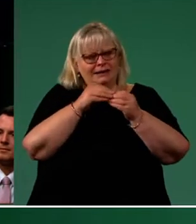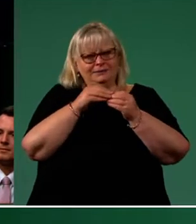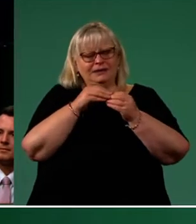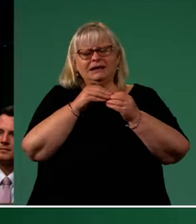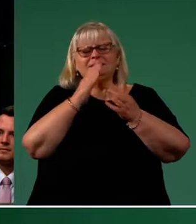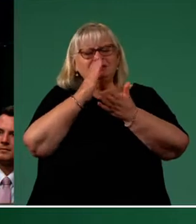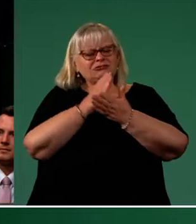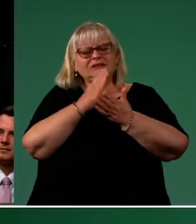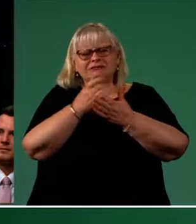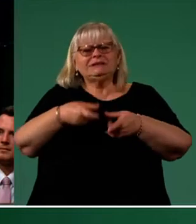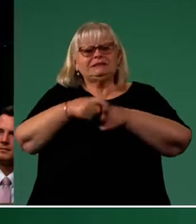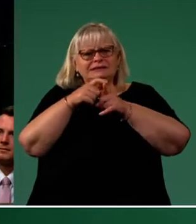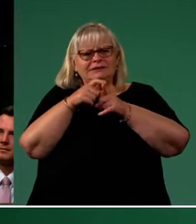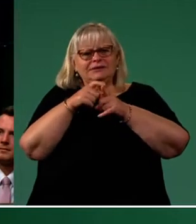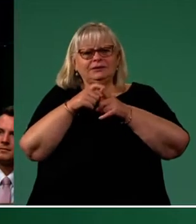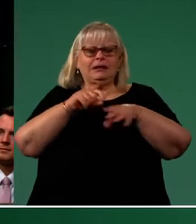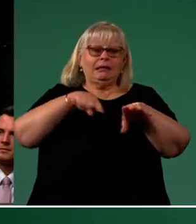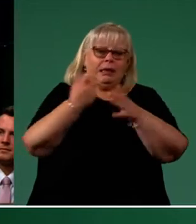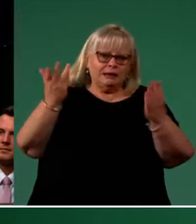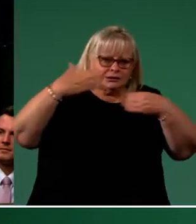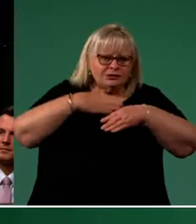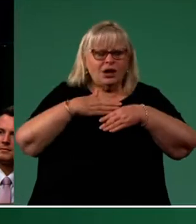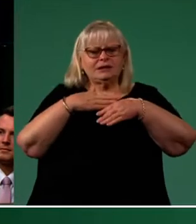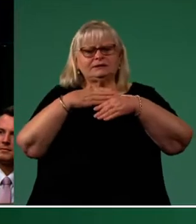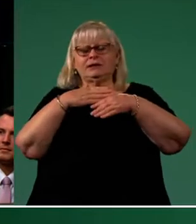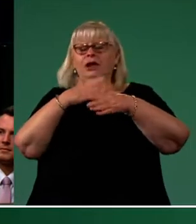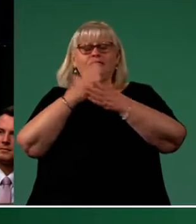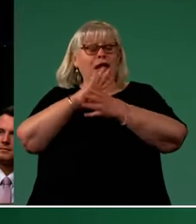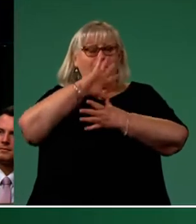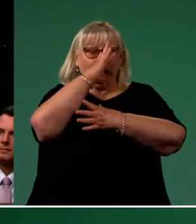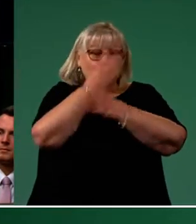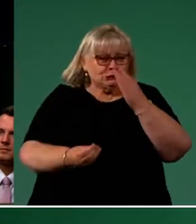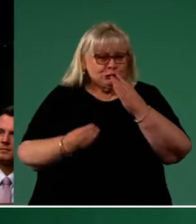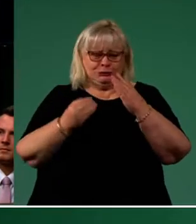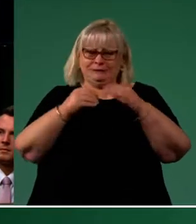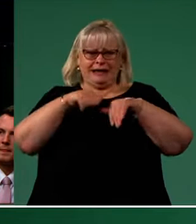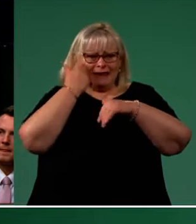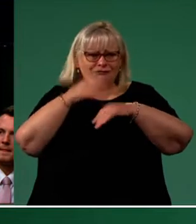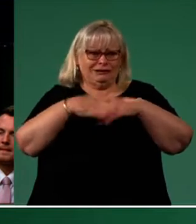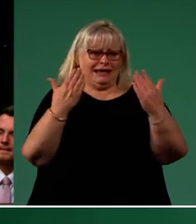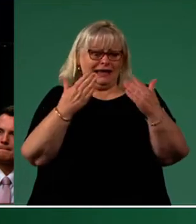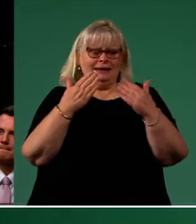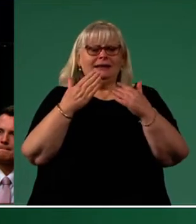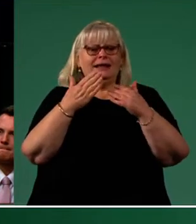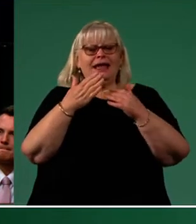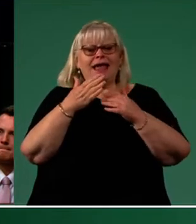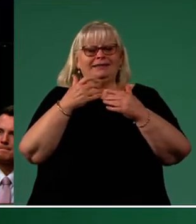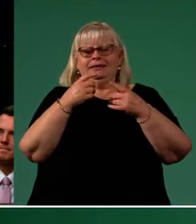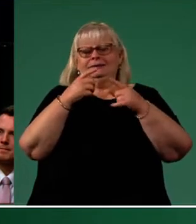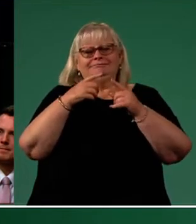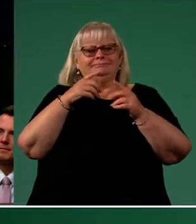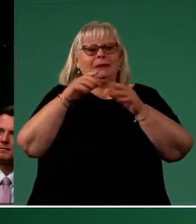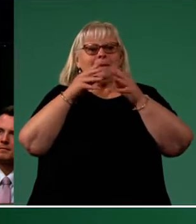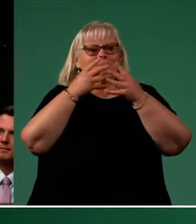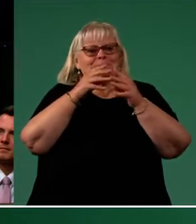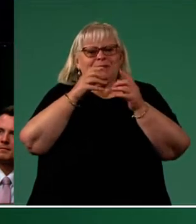incredibly difficult. The late nights, the way this job consumes the everyday and of course the unbelievable public scrutiny have